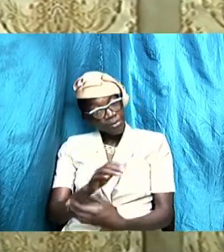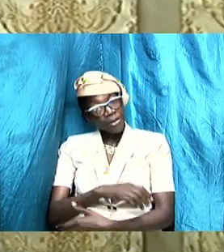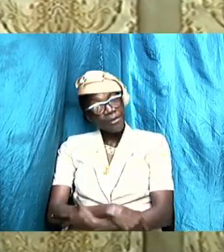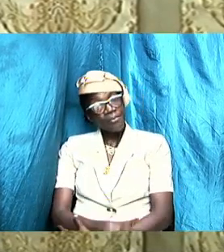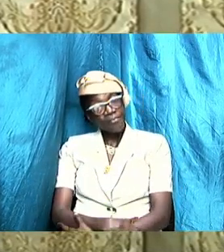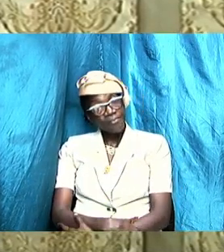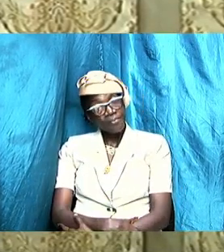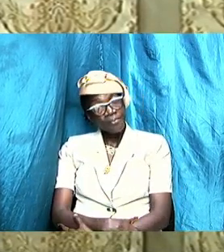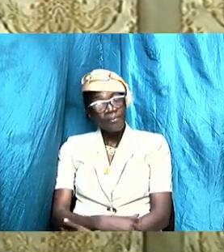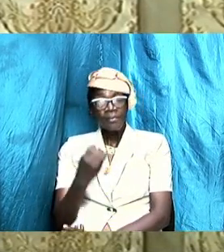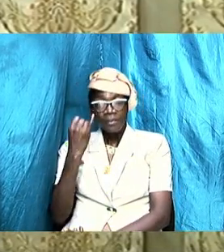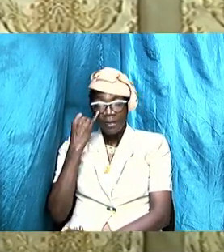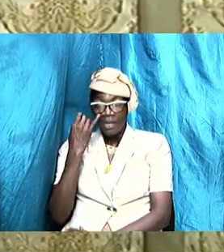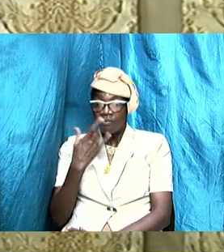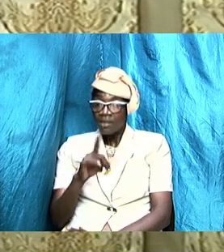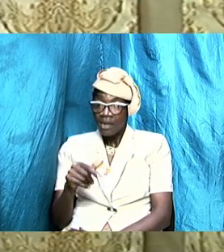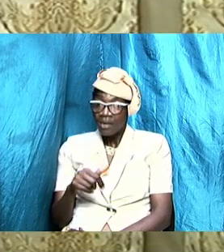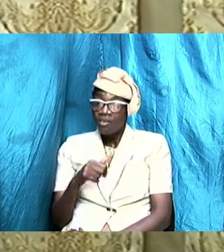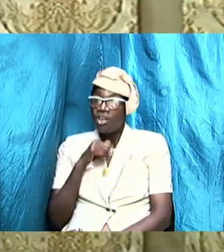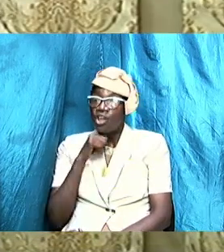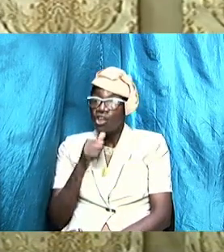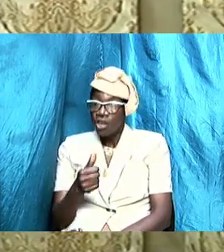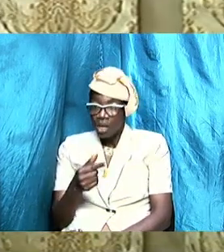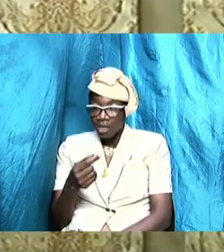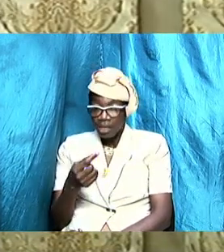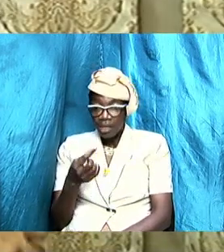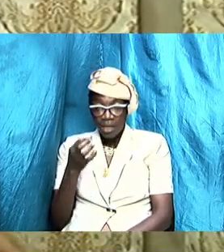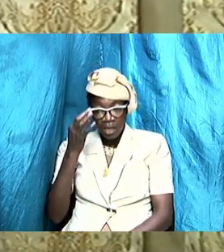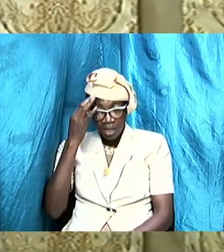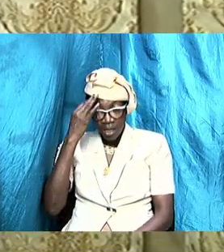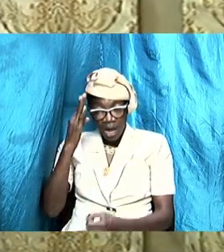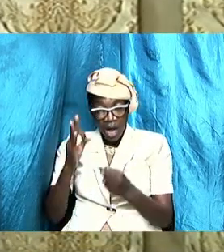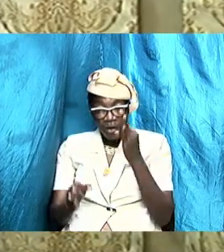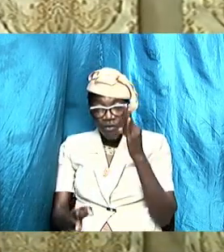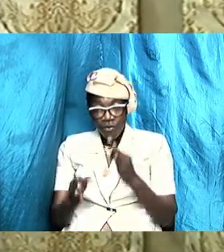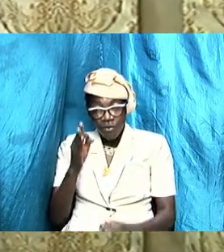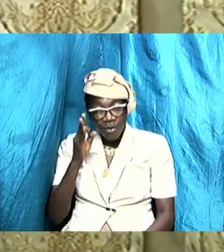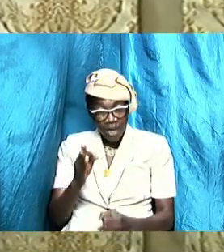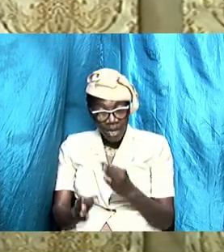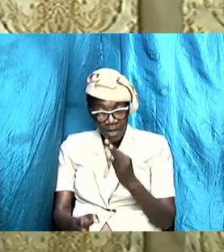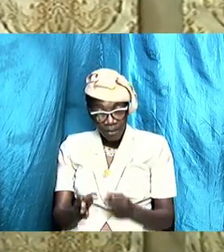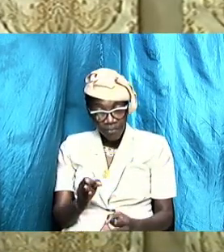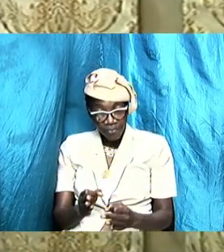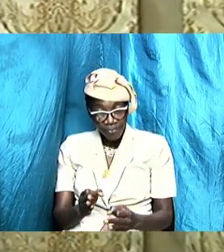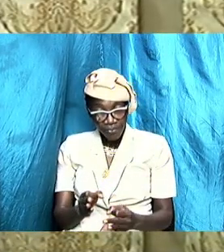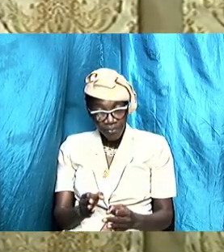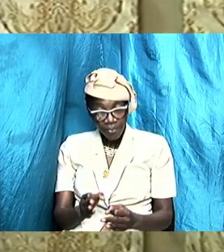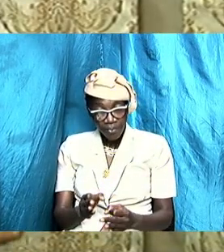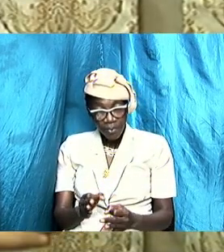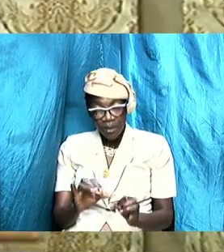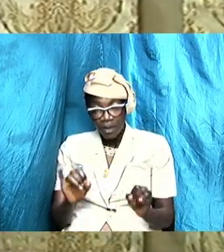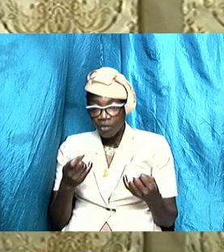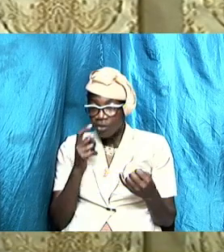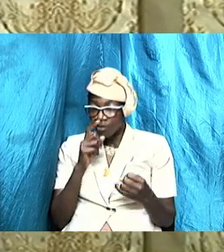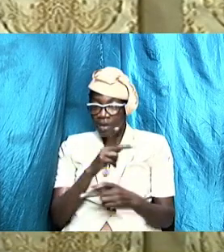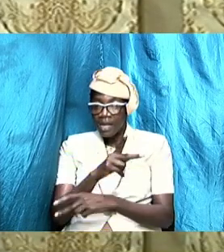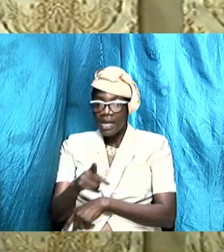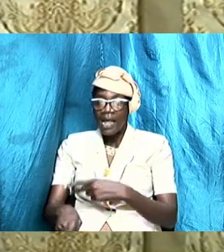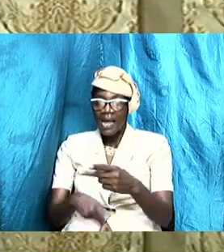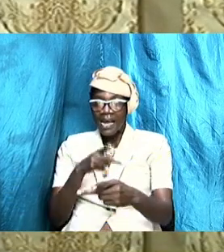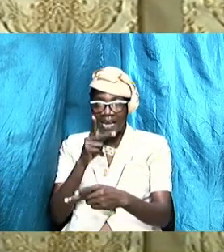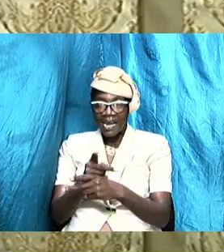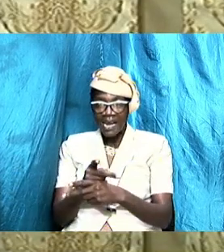if there is a disagreement however and they are not running you away and just be kind enough